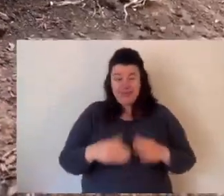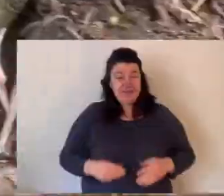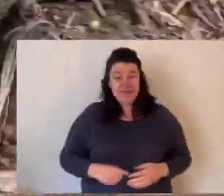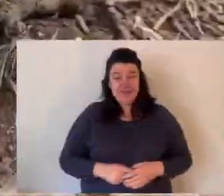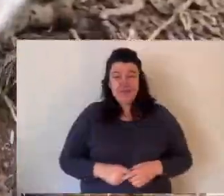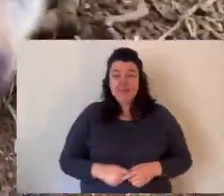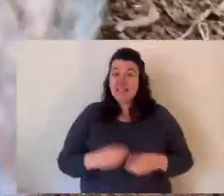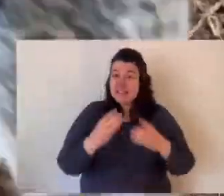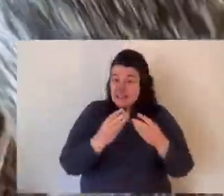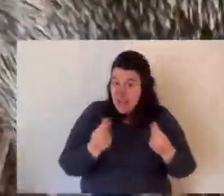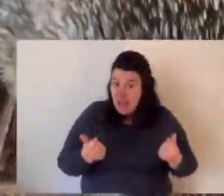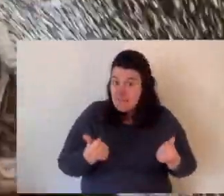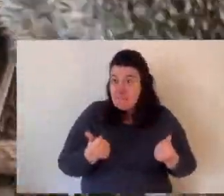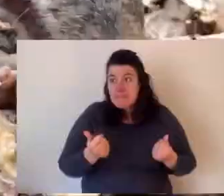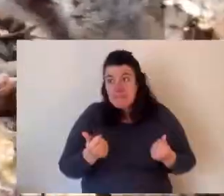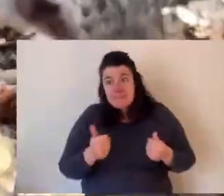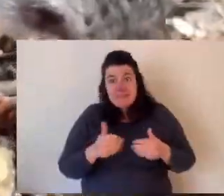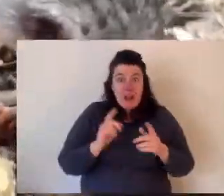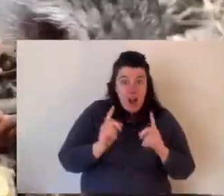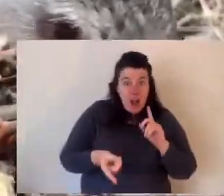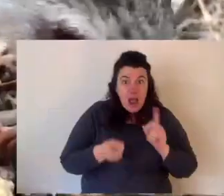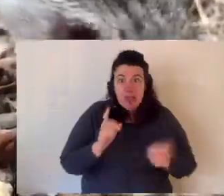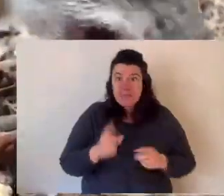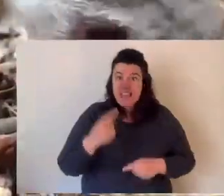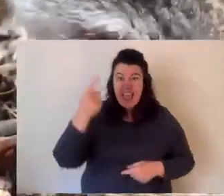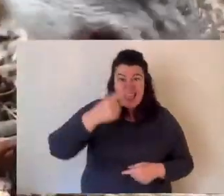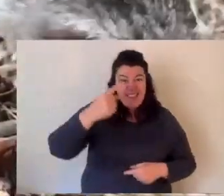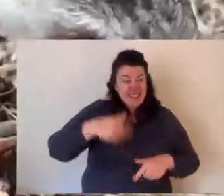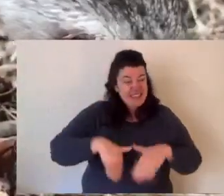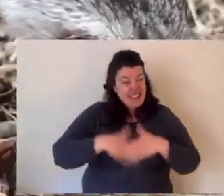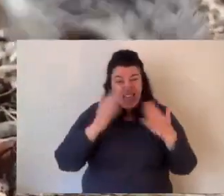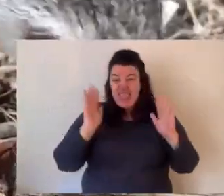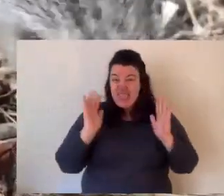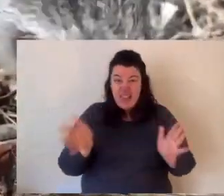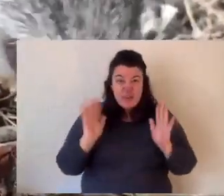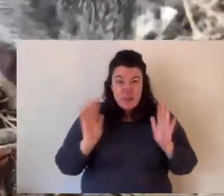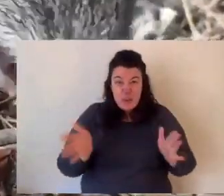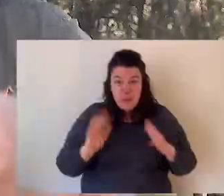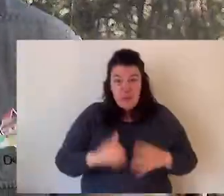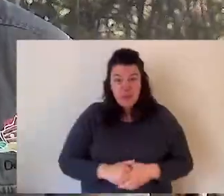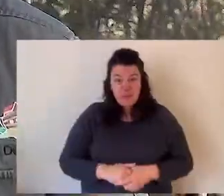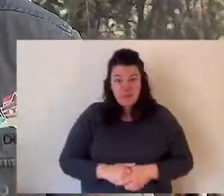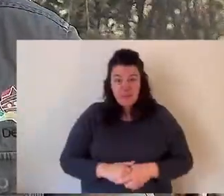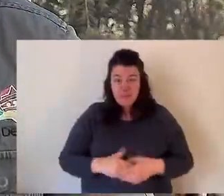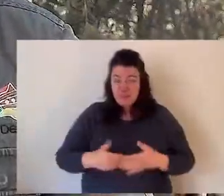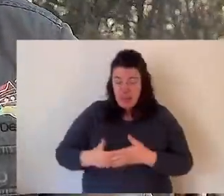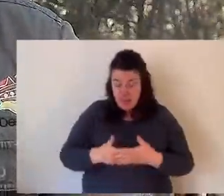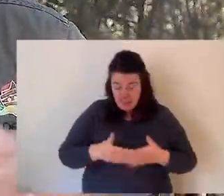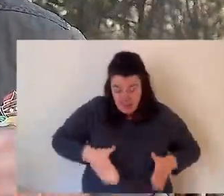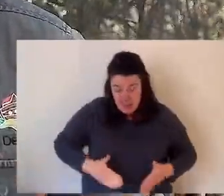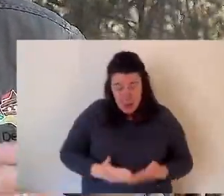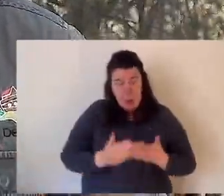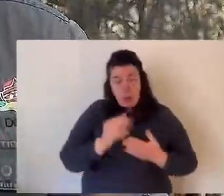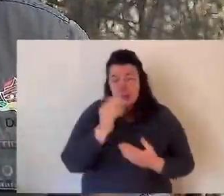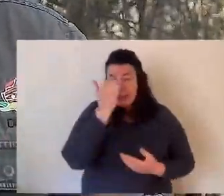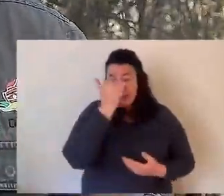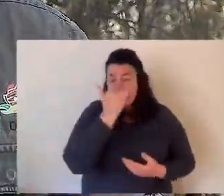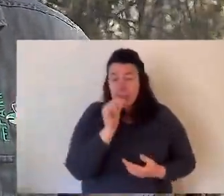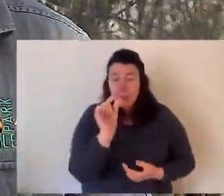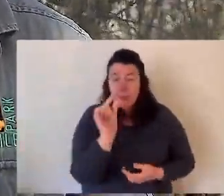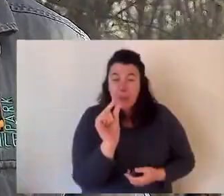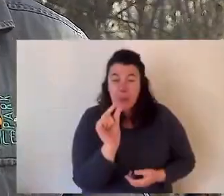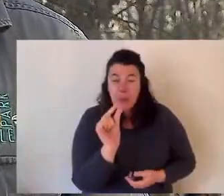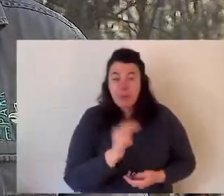pregnancies of any mammal or marsupial on earth. Some as little as 11 days. So you can imagine